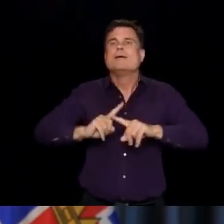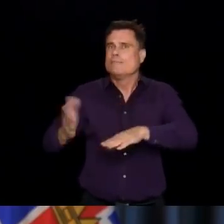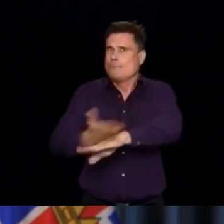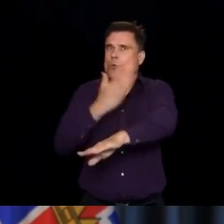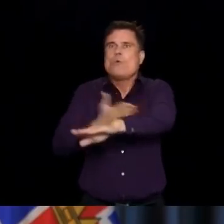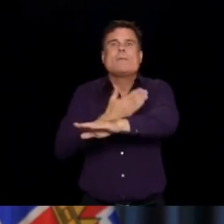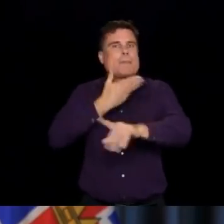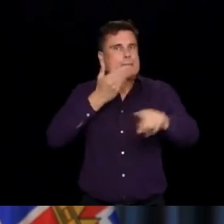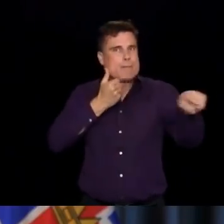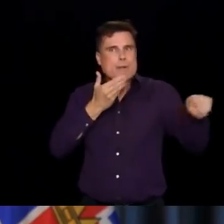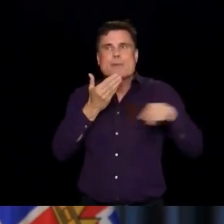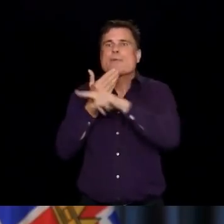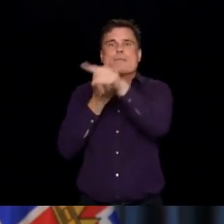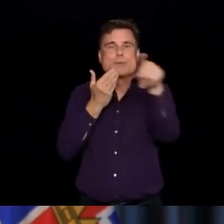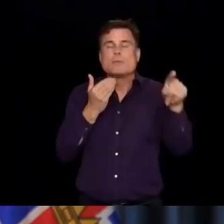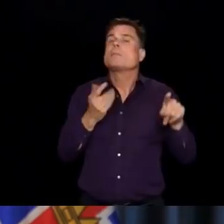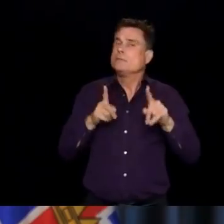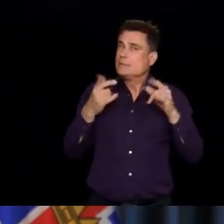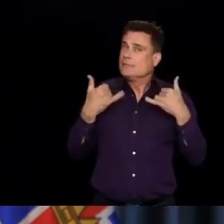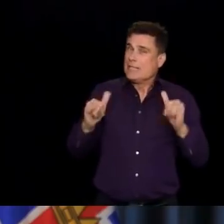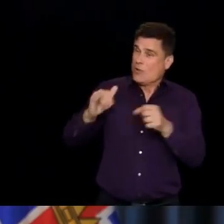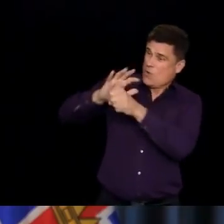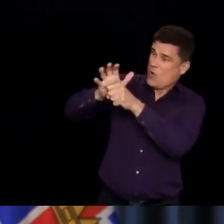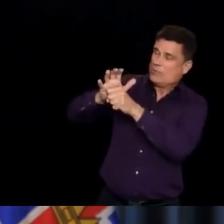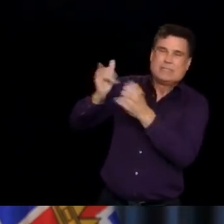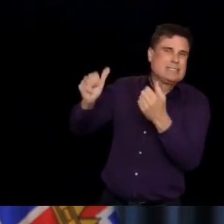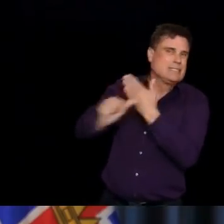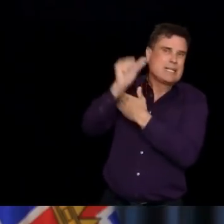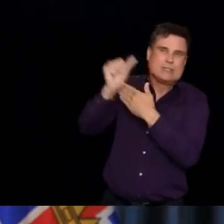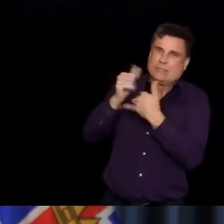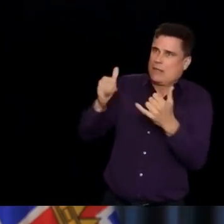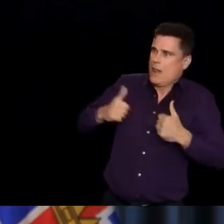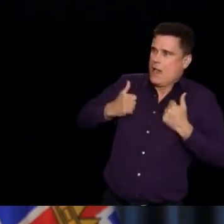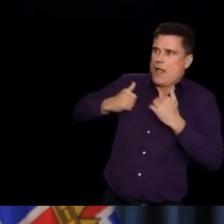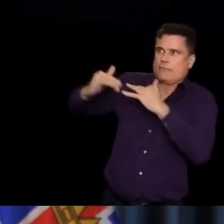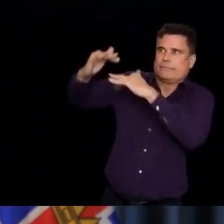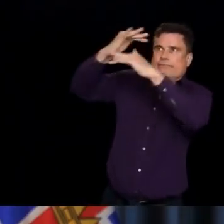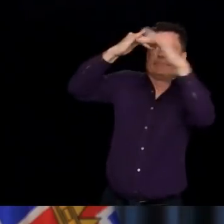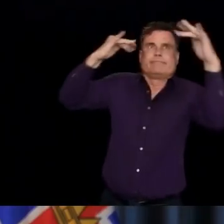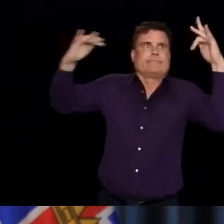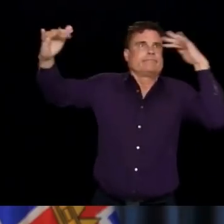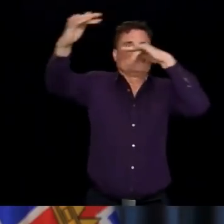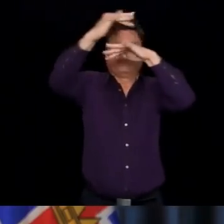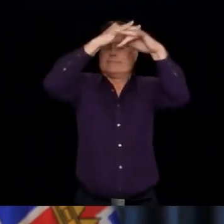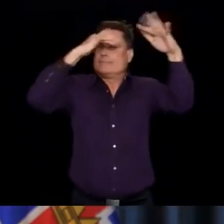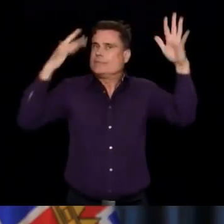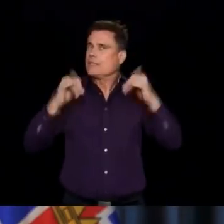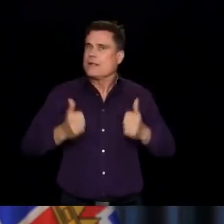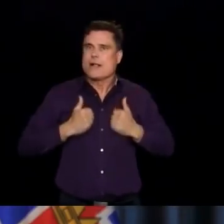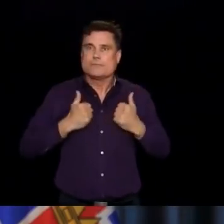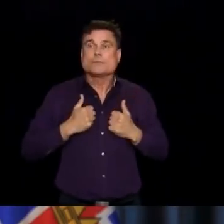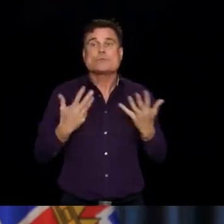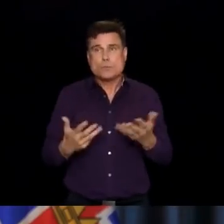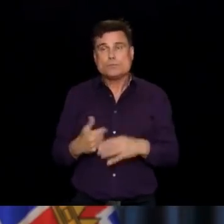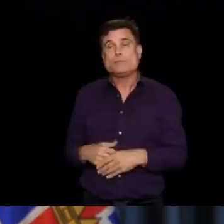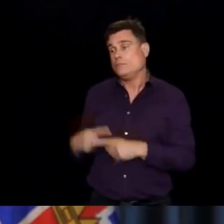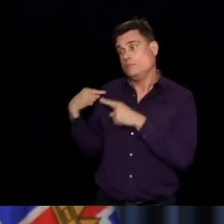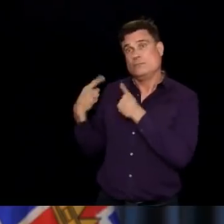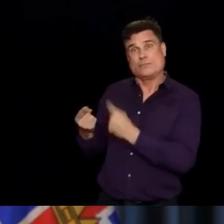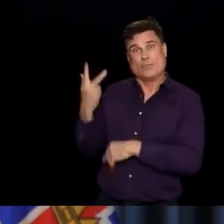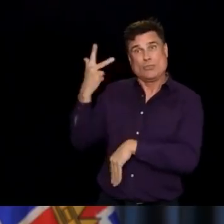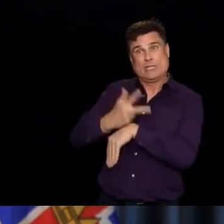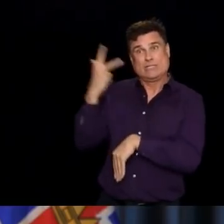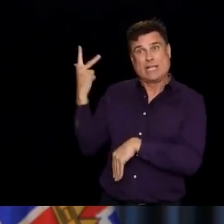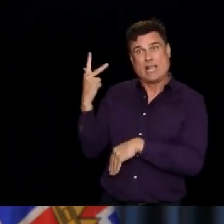us in communities. 31 cases over three days. But people also, six who have passed away. And it reminds